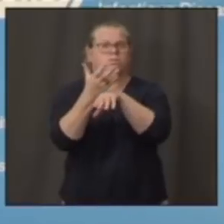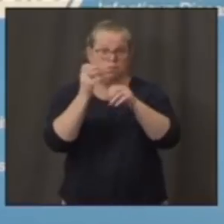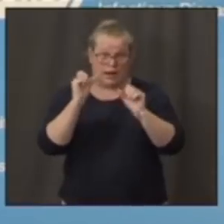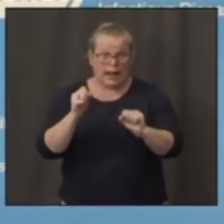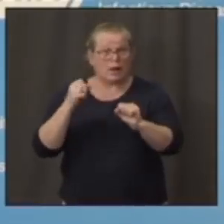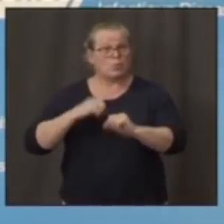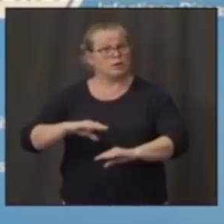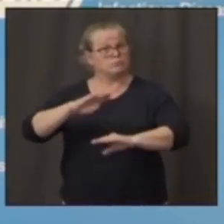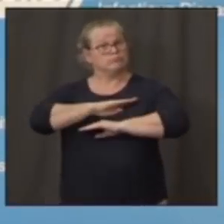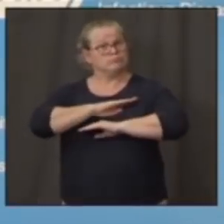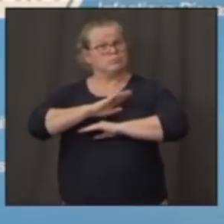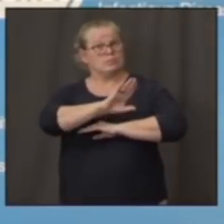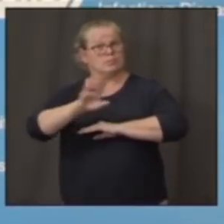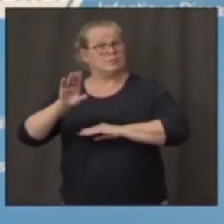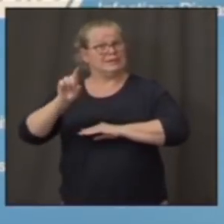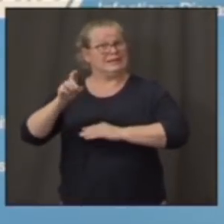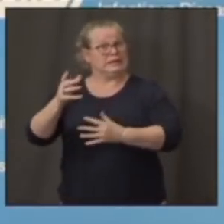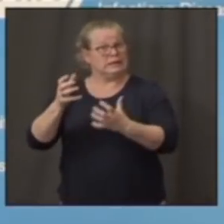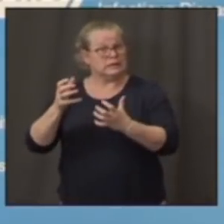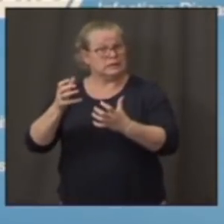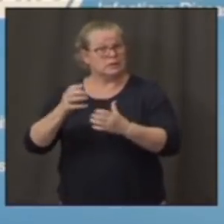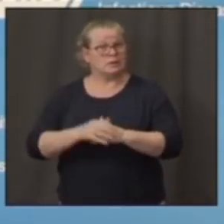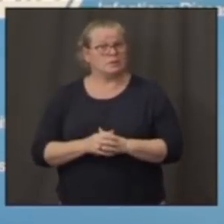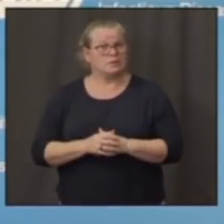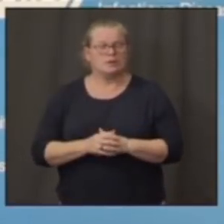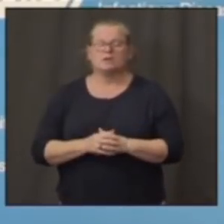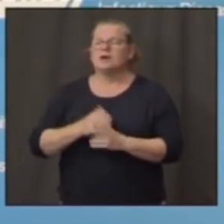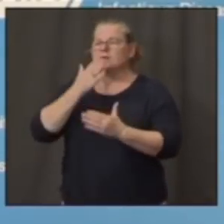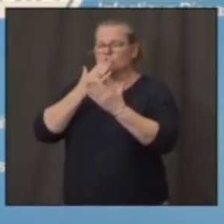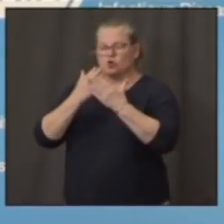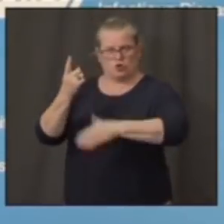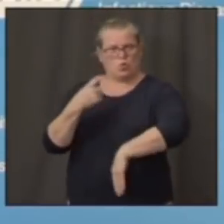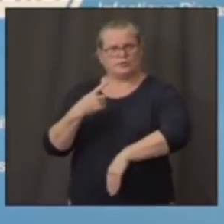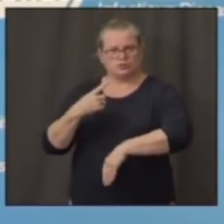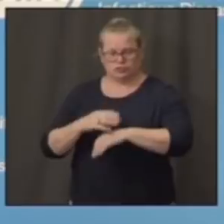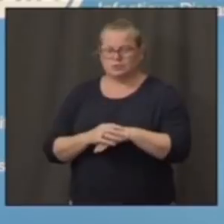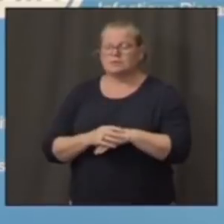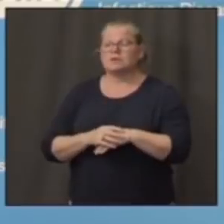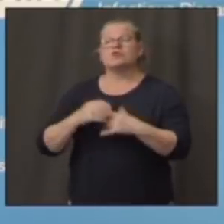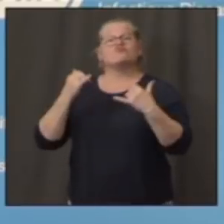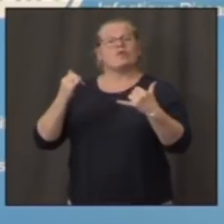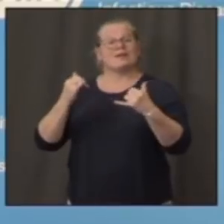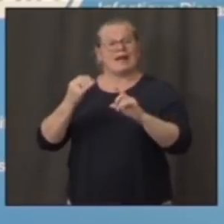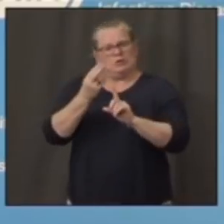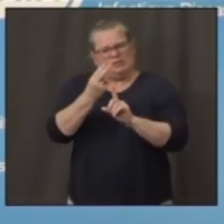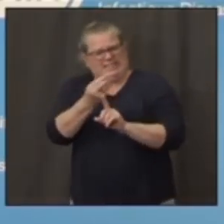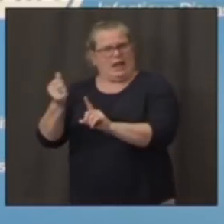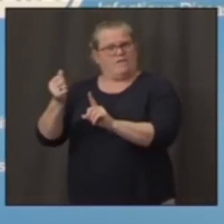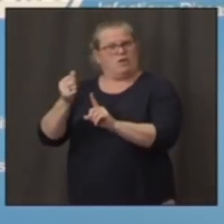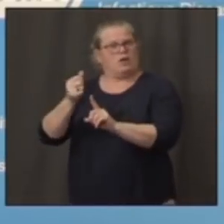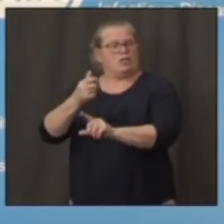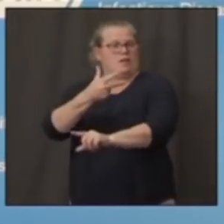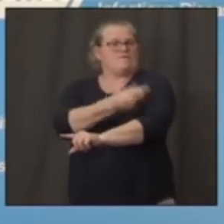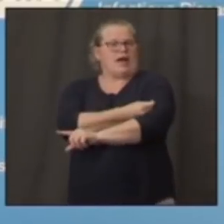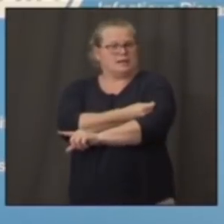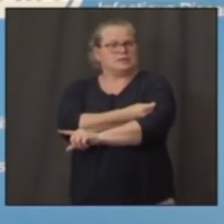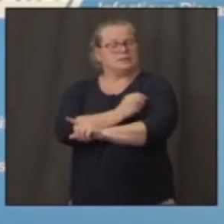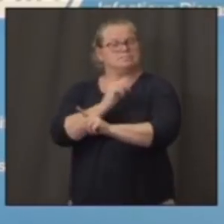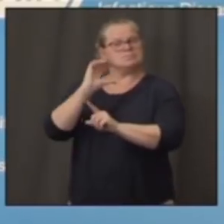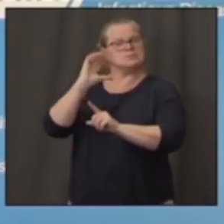number of vaccine candidates that are at various stages of development. Two of them, interestingly, have